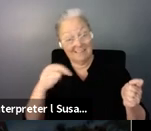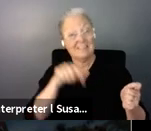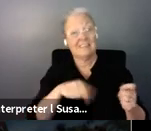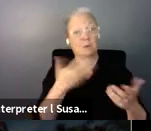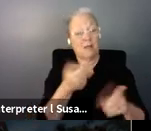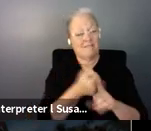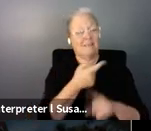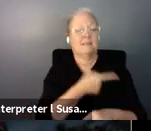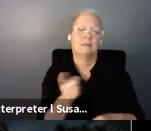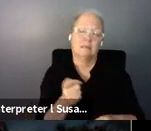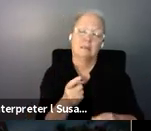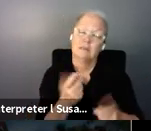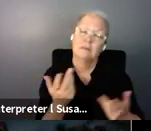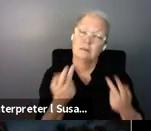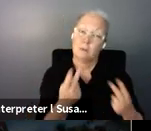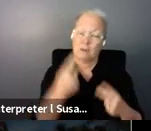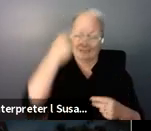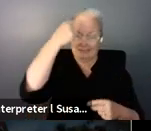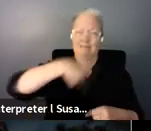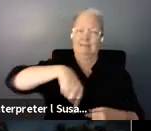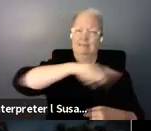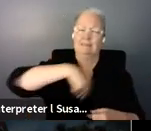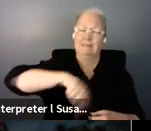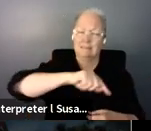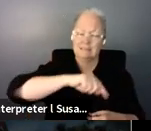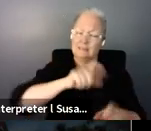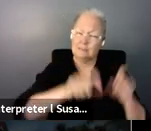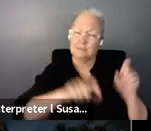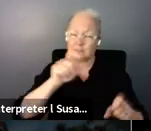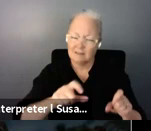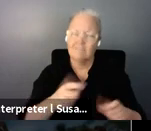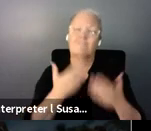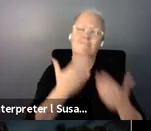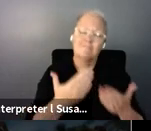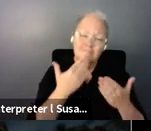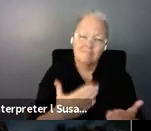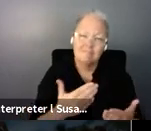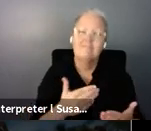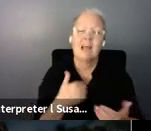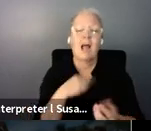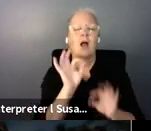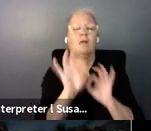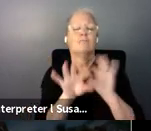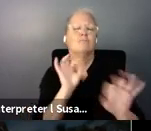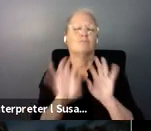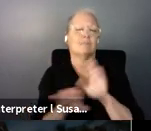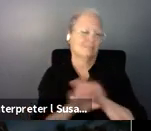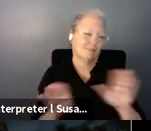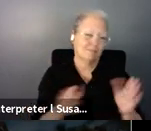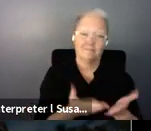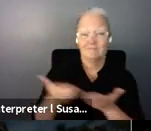end on that note thank you for bearing with me as i passed over a few final points back to you felicity